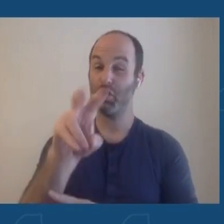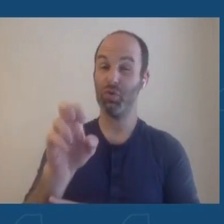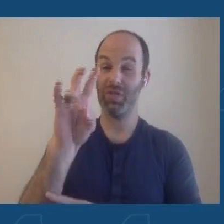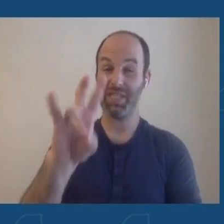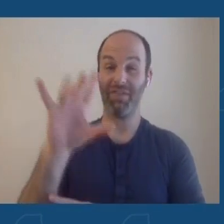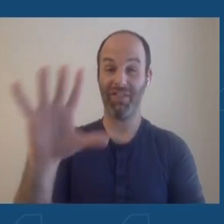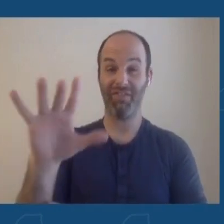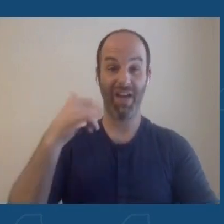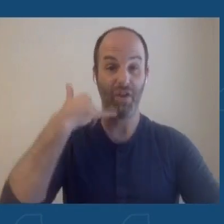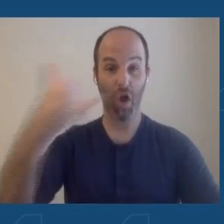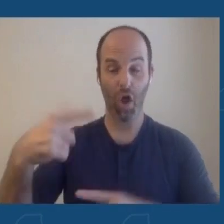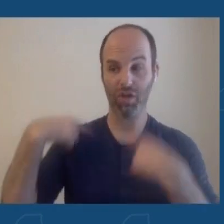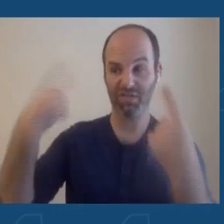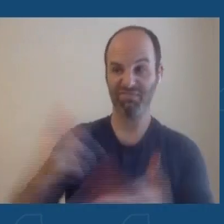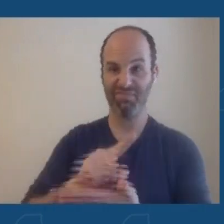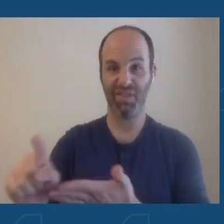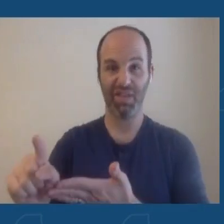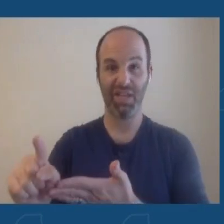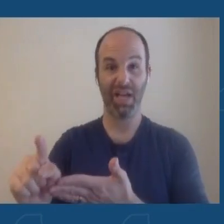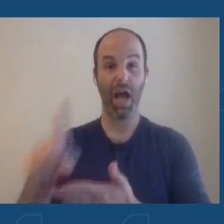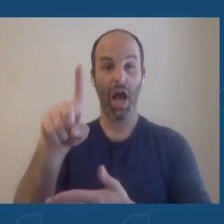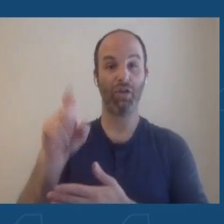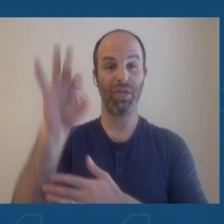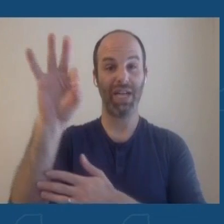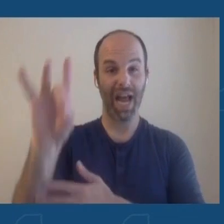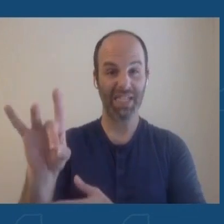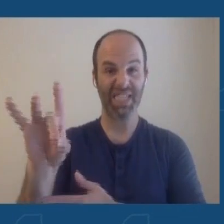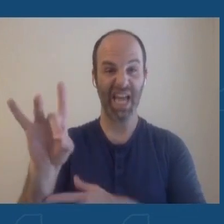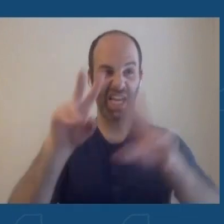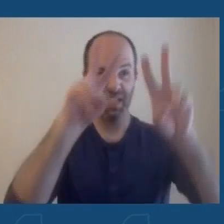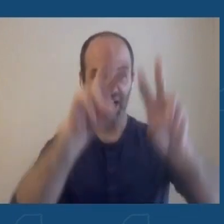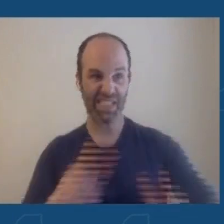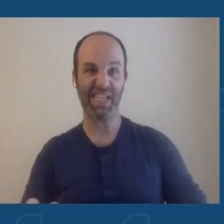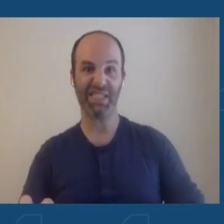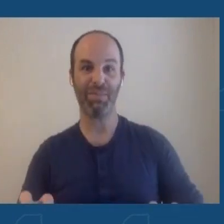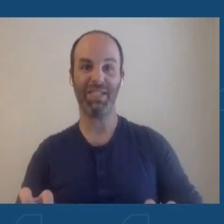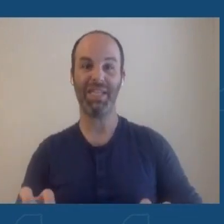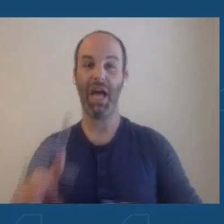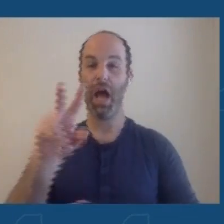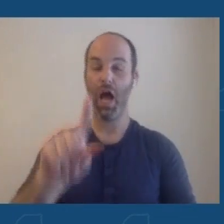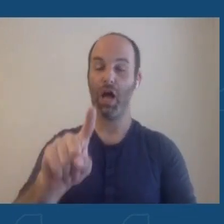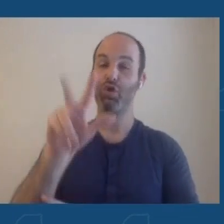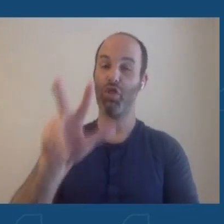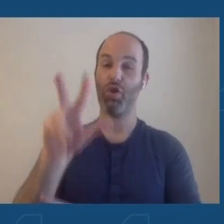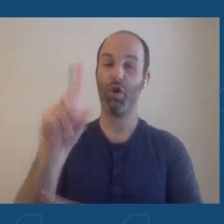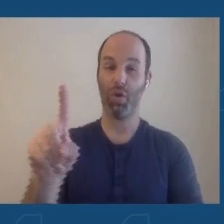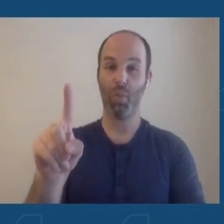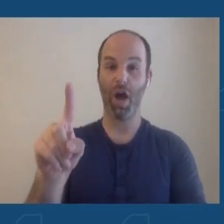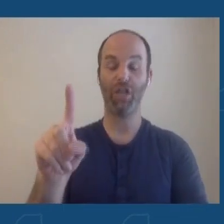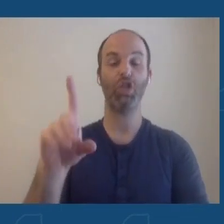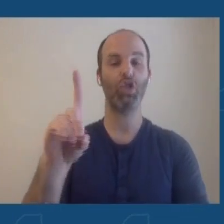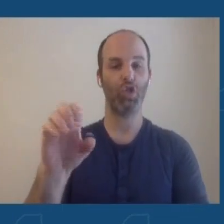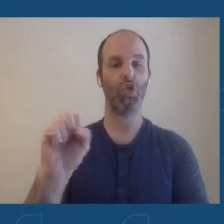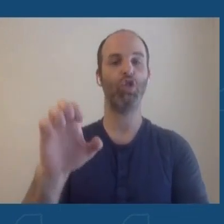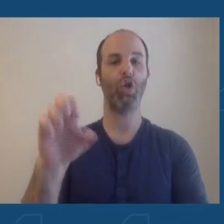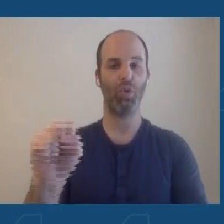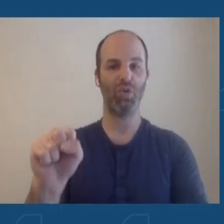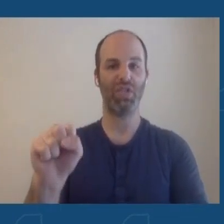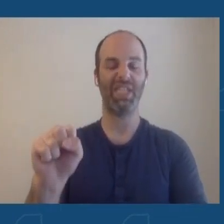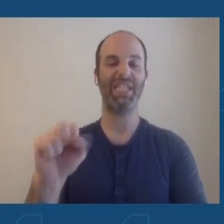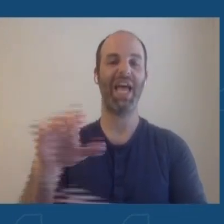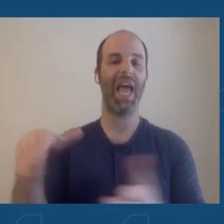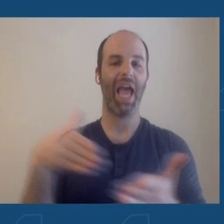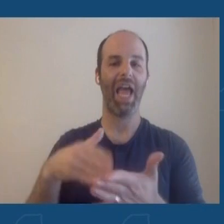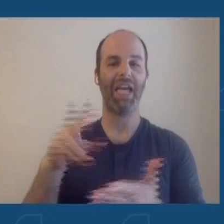calls. We had 198 clinical assessments. And we had 131 doses of antivirals prescribed,